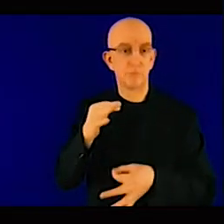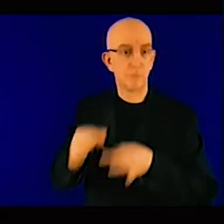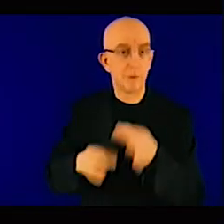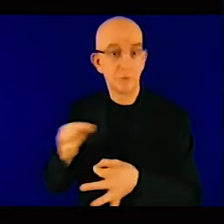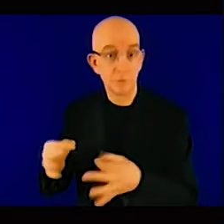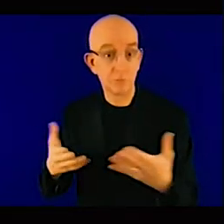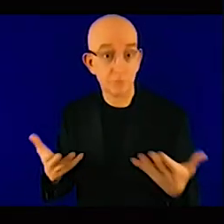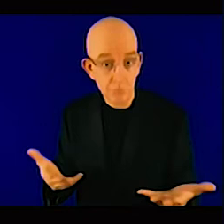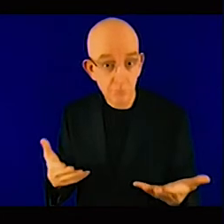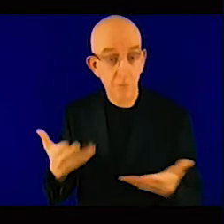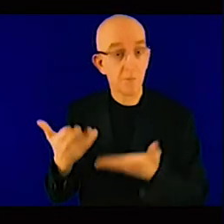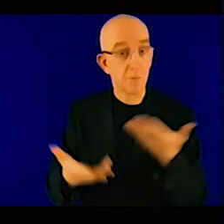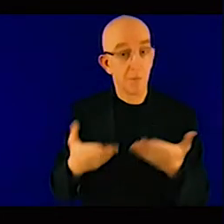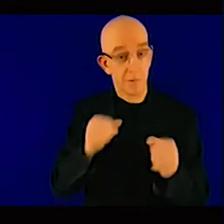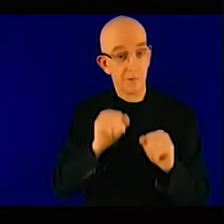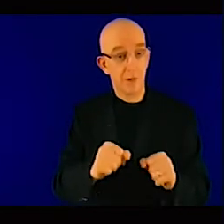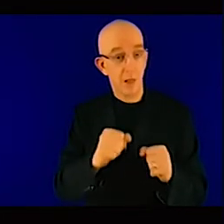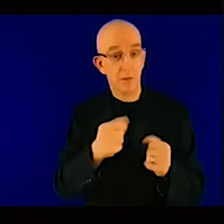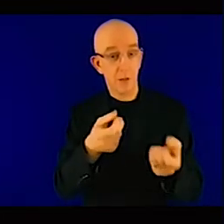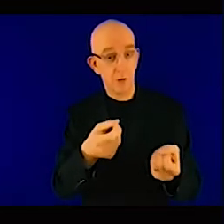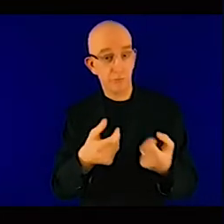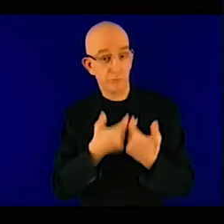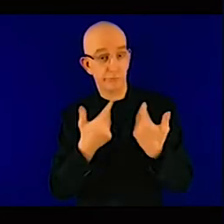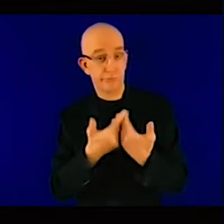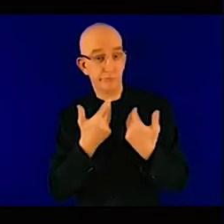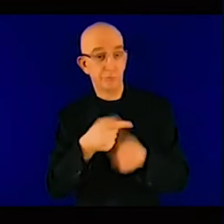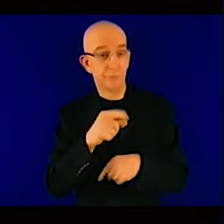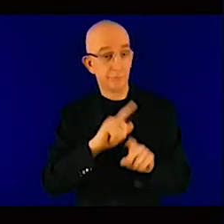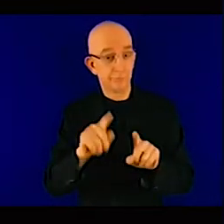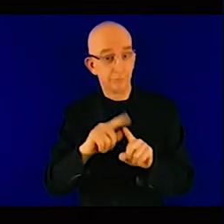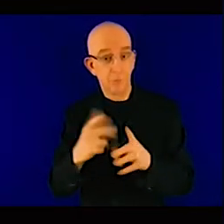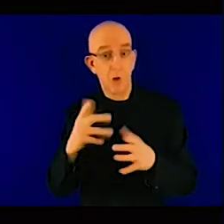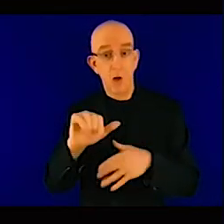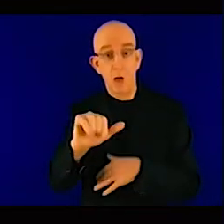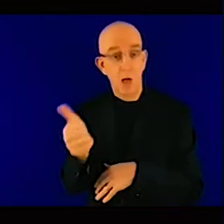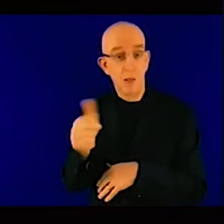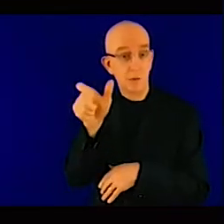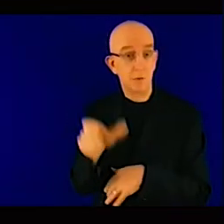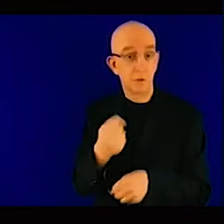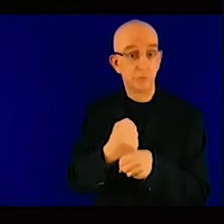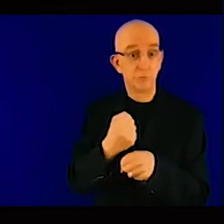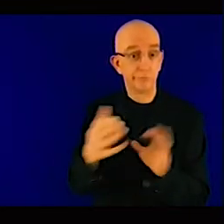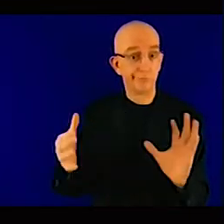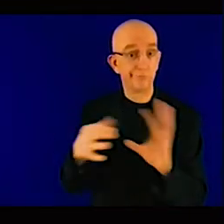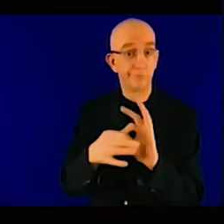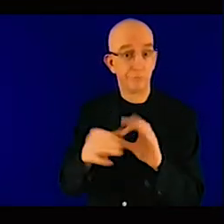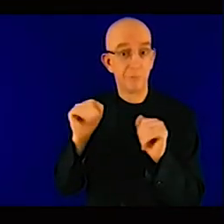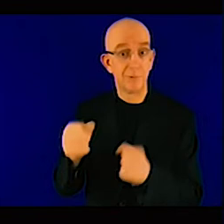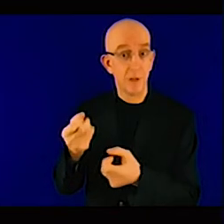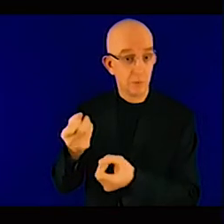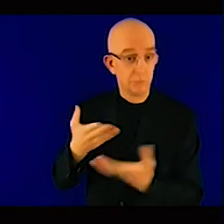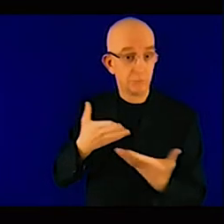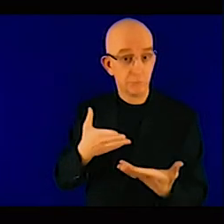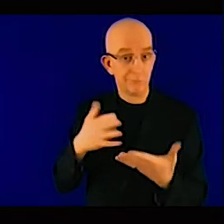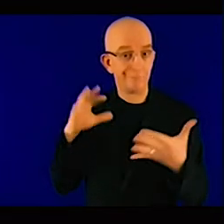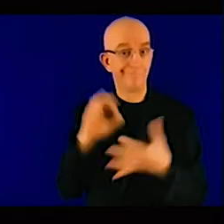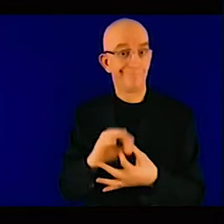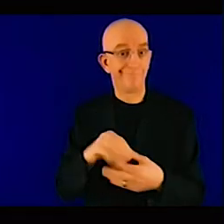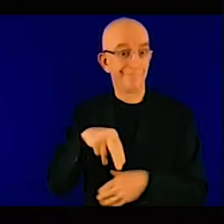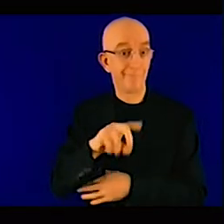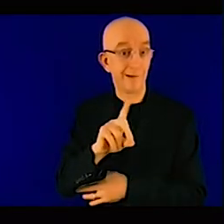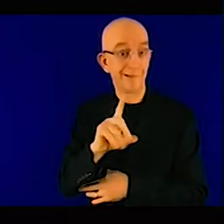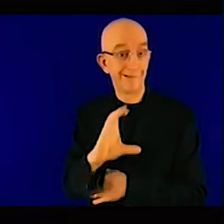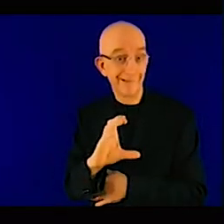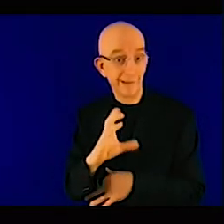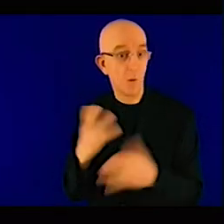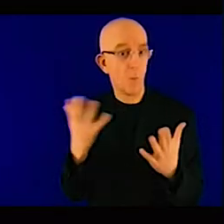being, uh, and also for the adaptation plans, uh, as Anita said. We have many other priorities